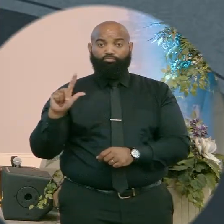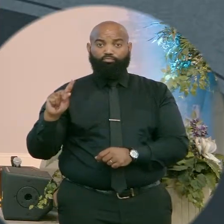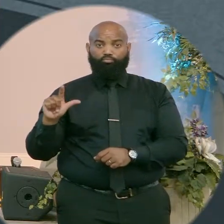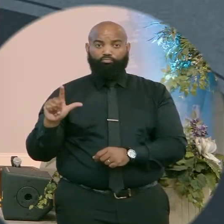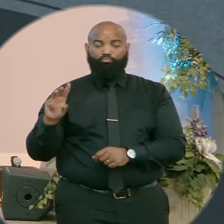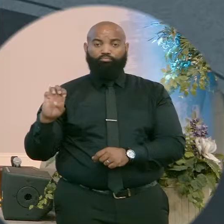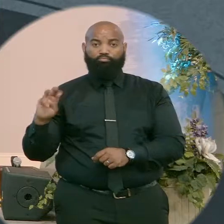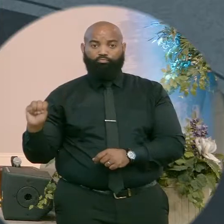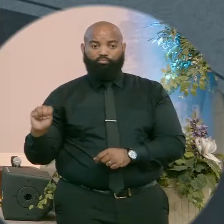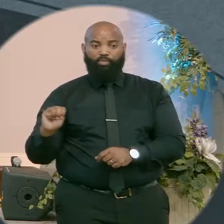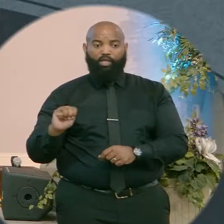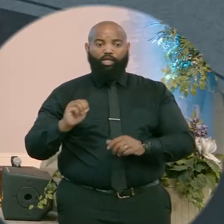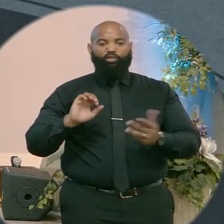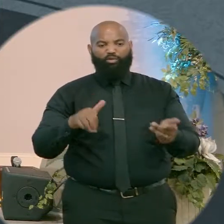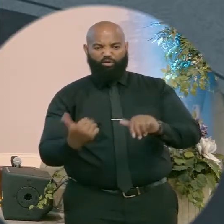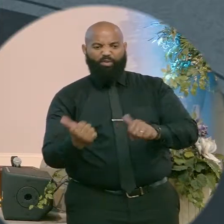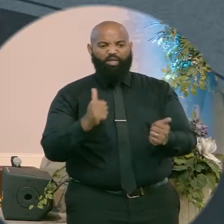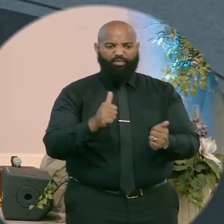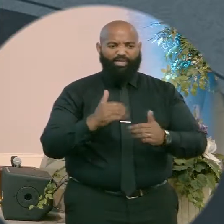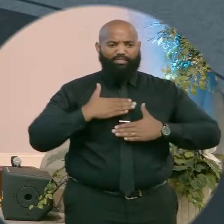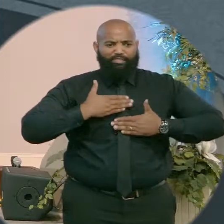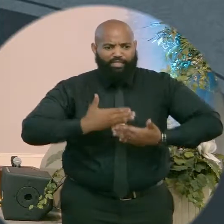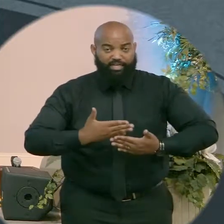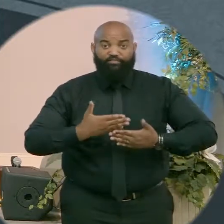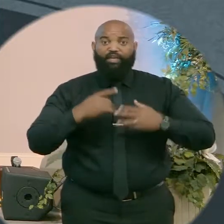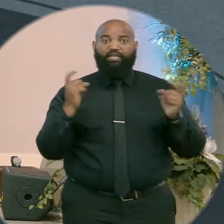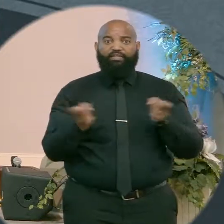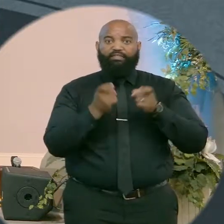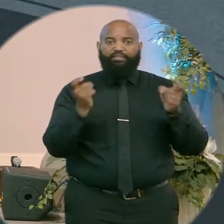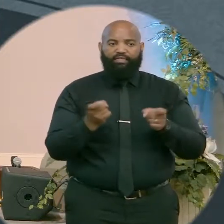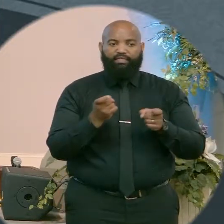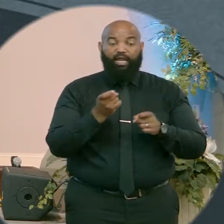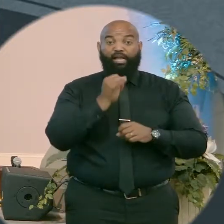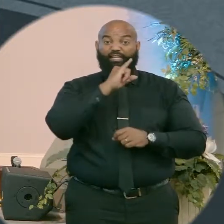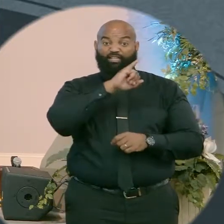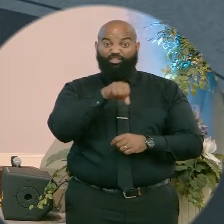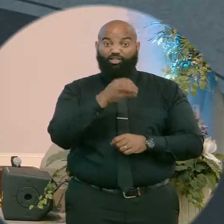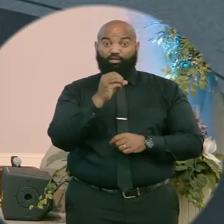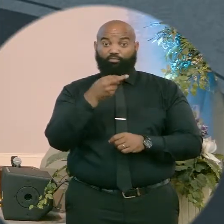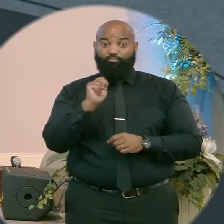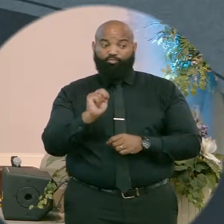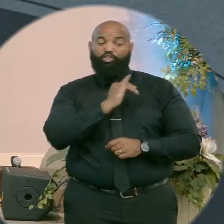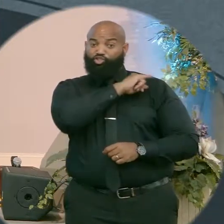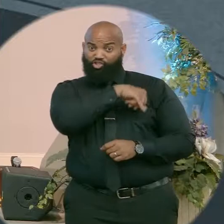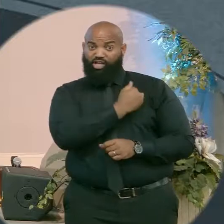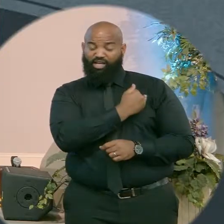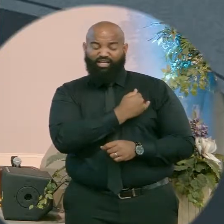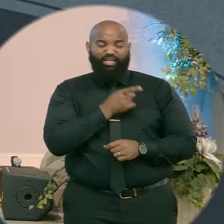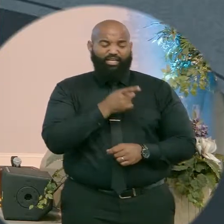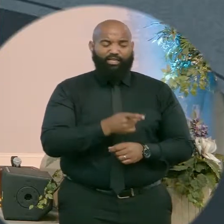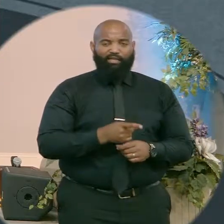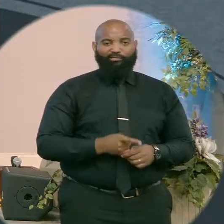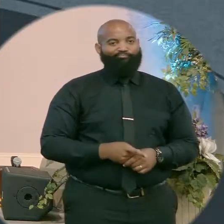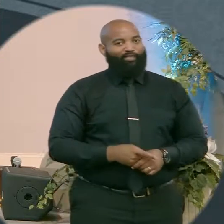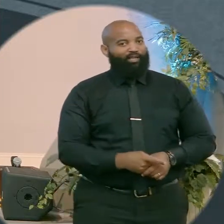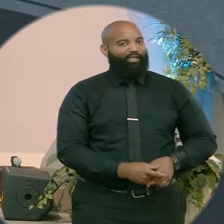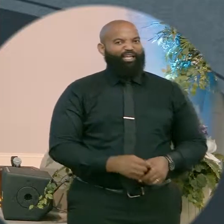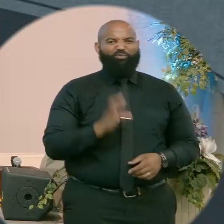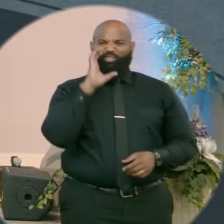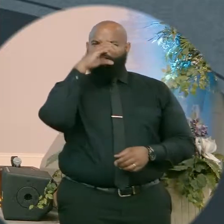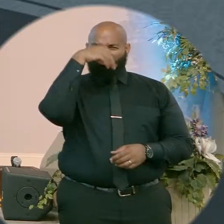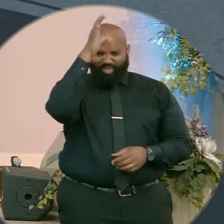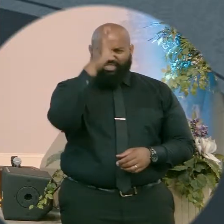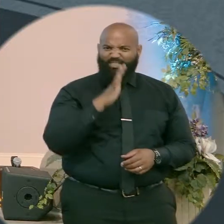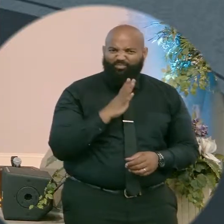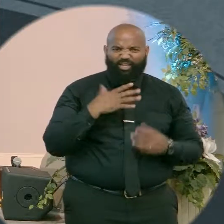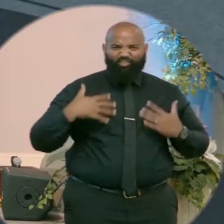their sins. Now, John was clothed with camel's hair and wore a leather belt around his waist and ate locusts and wild honey. And he